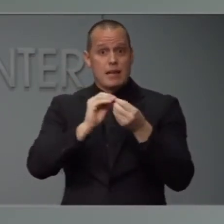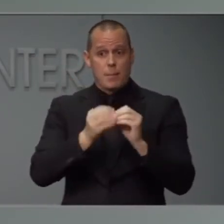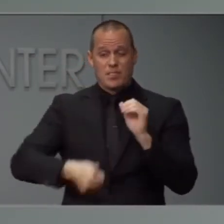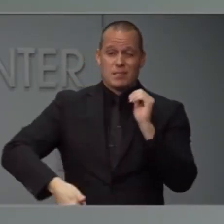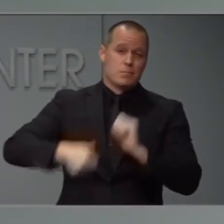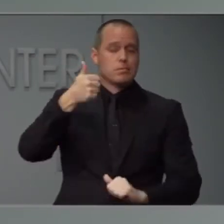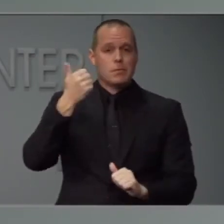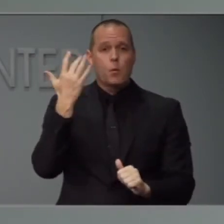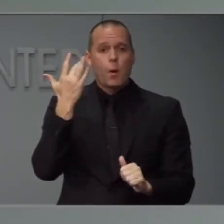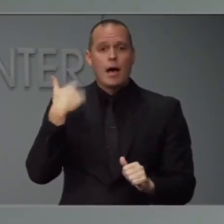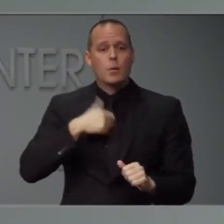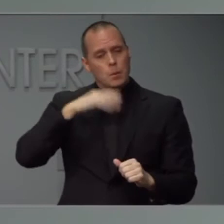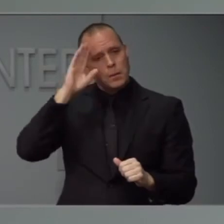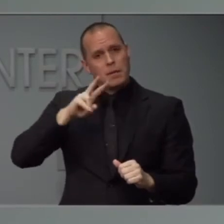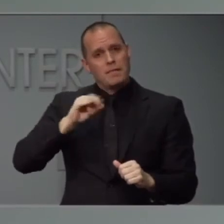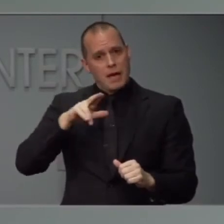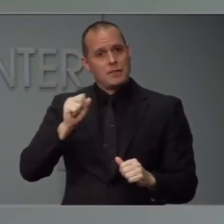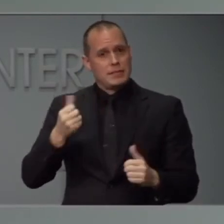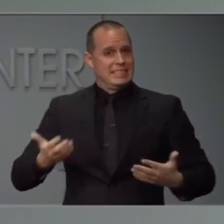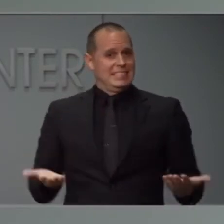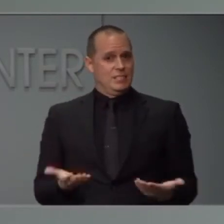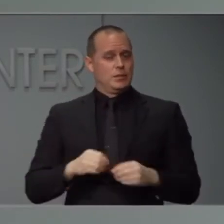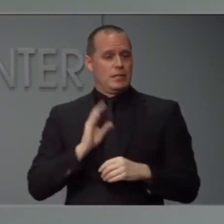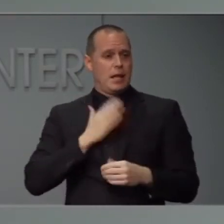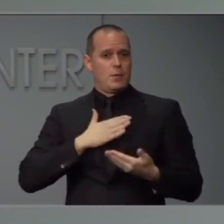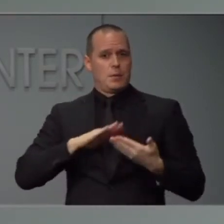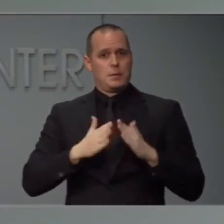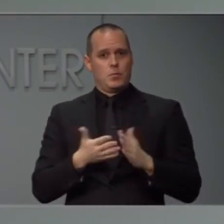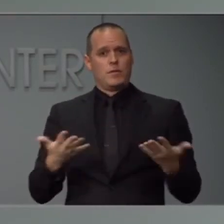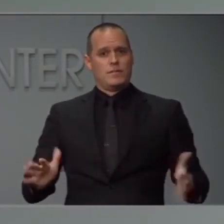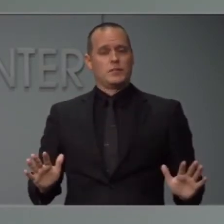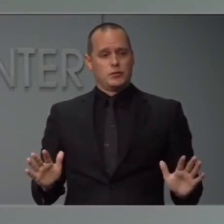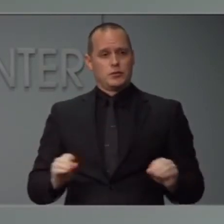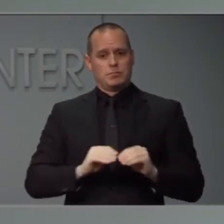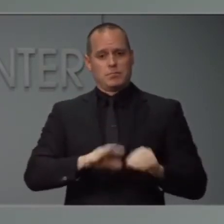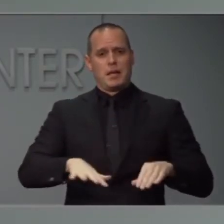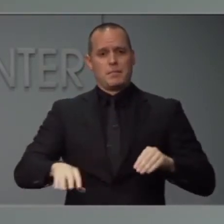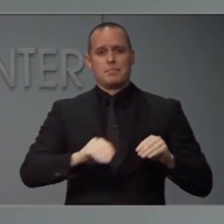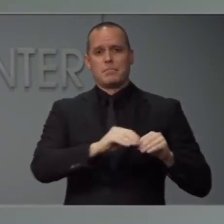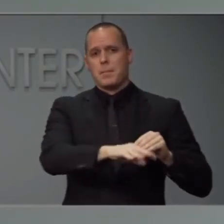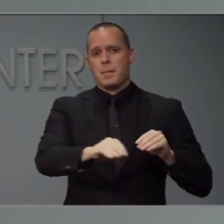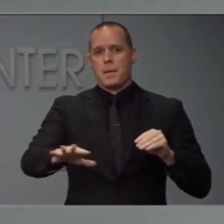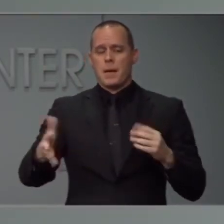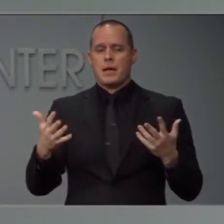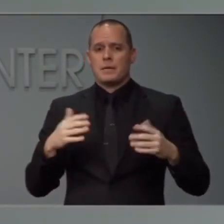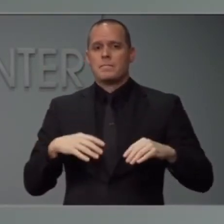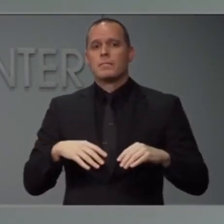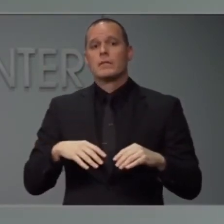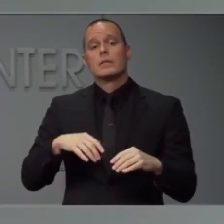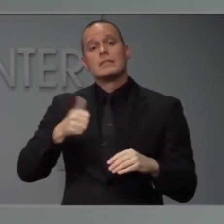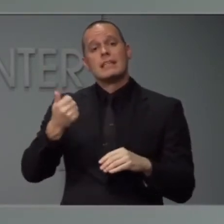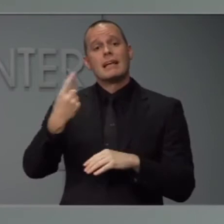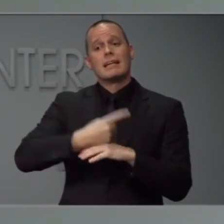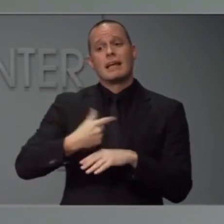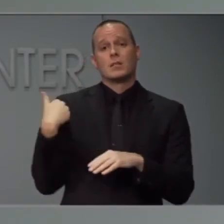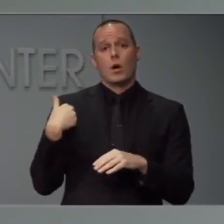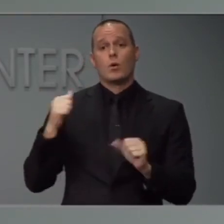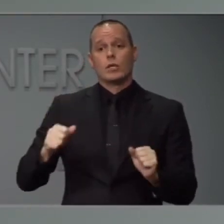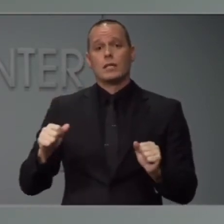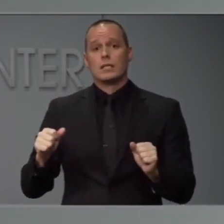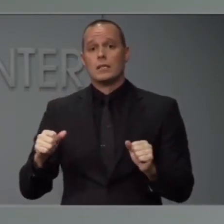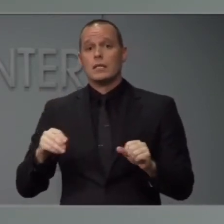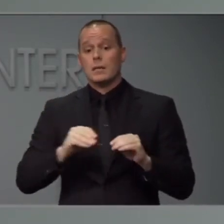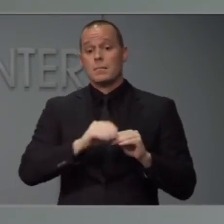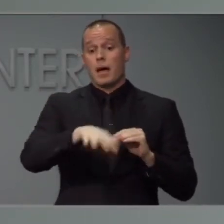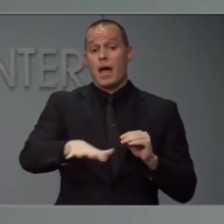virus is here in our community. About a week ago, we or maybe 10 days ago, we were able to trace all of our